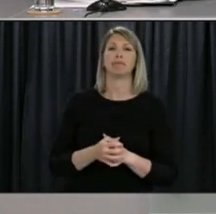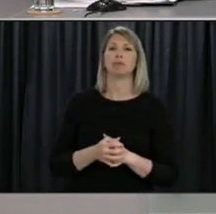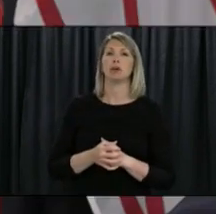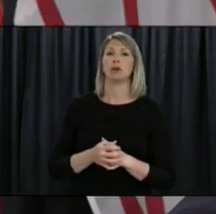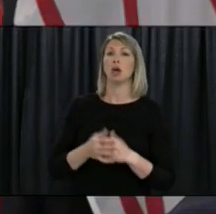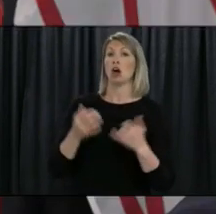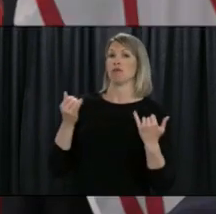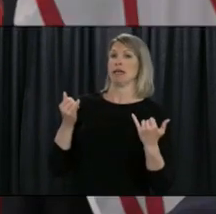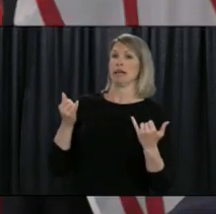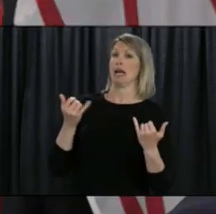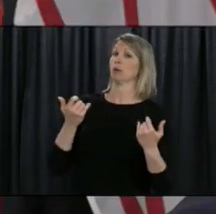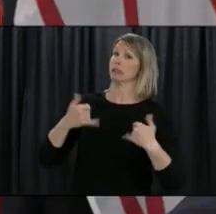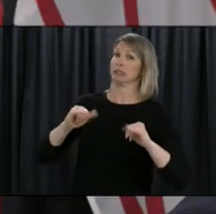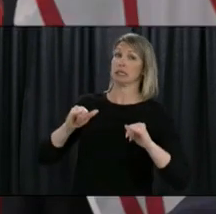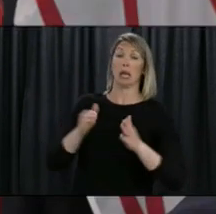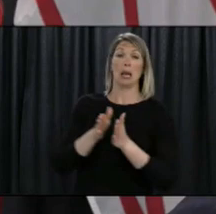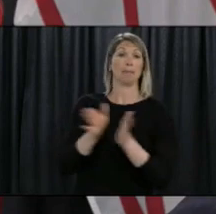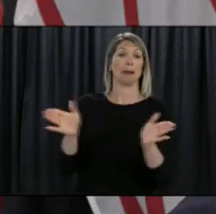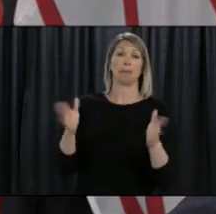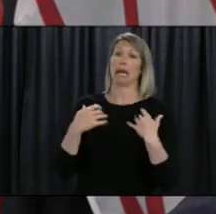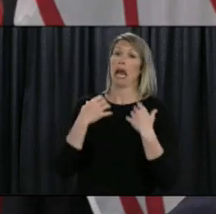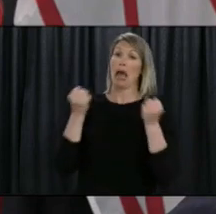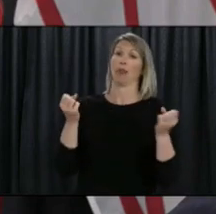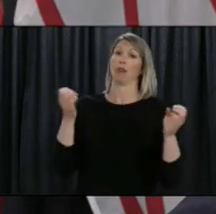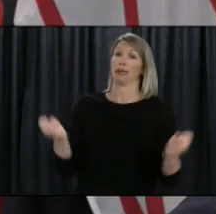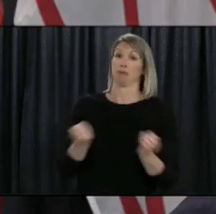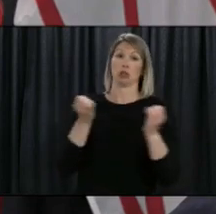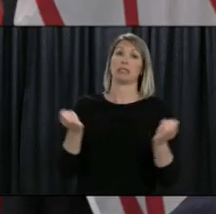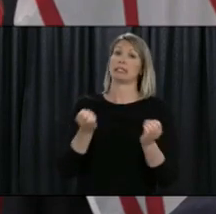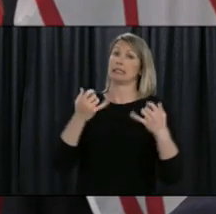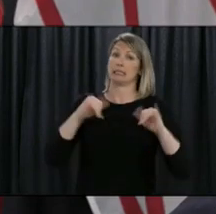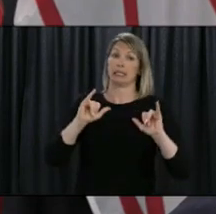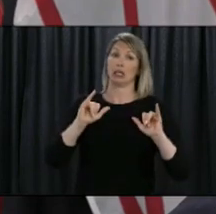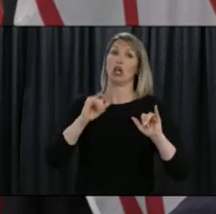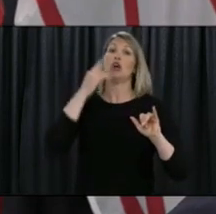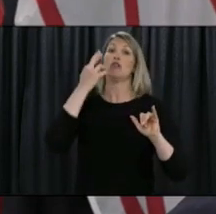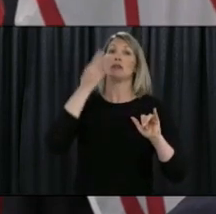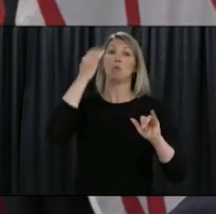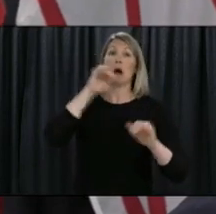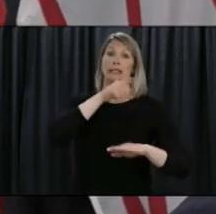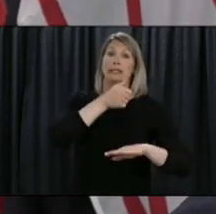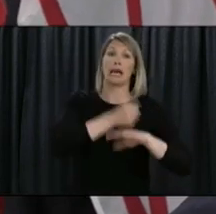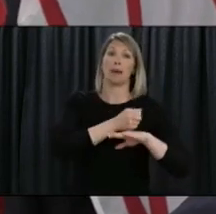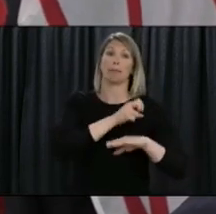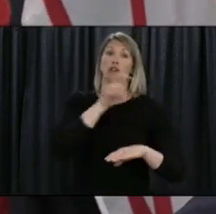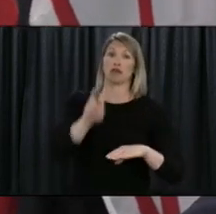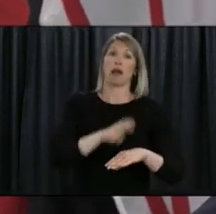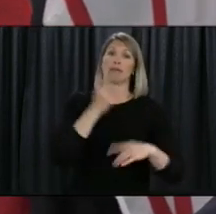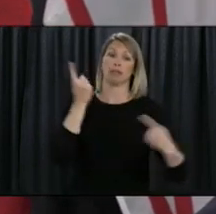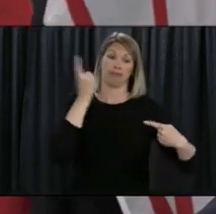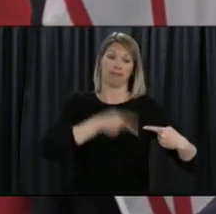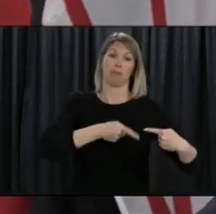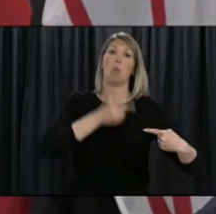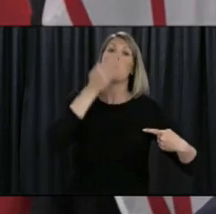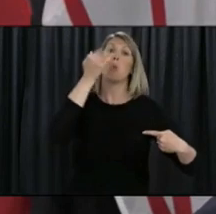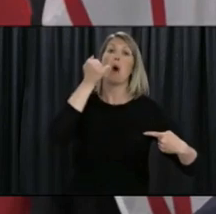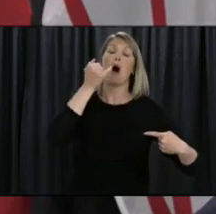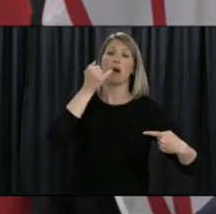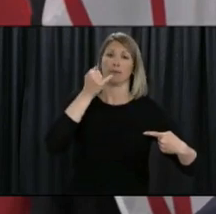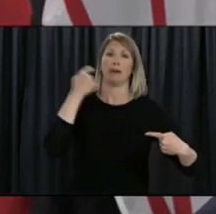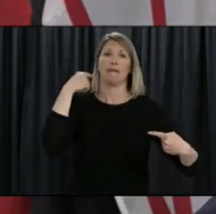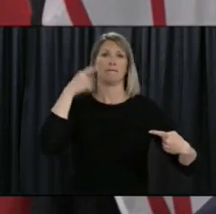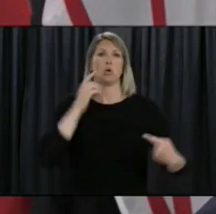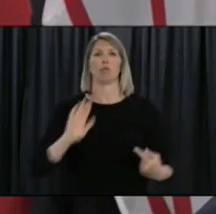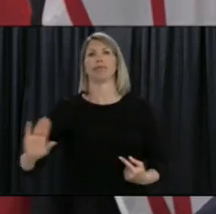emergency Peter right now and this is one of the reasons why this travel ban was put in place was the exposure to a traveler